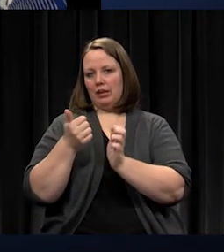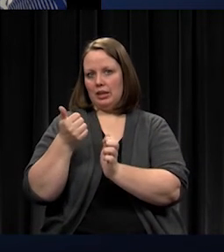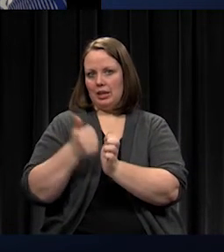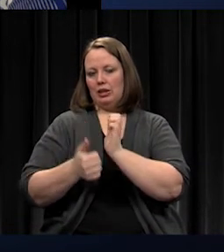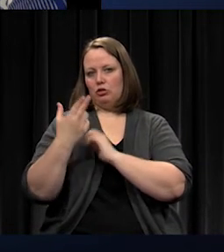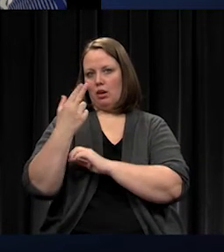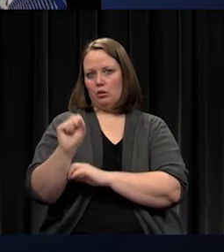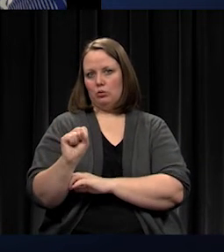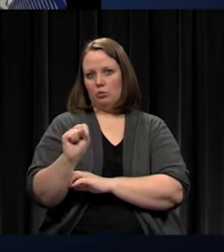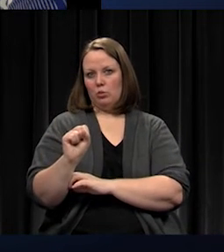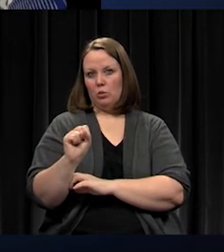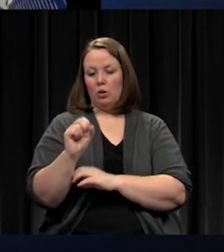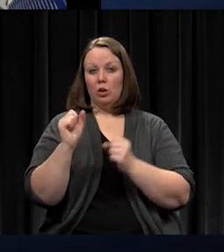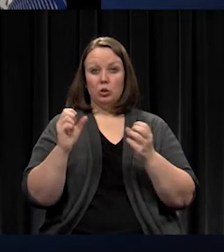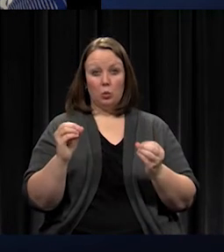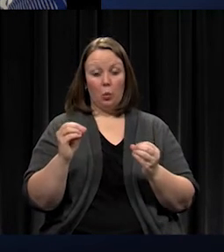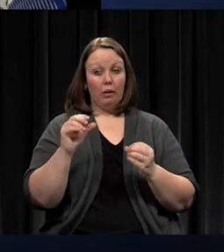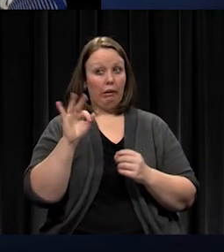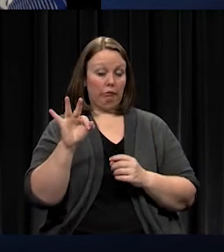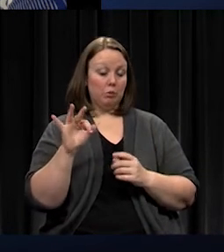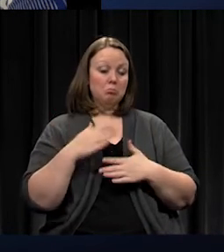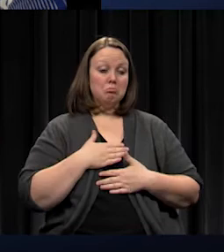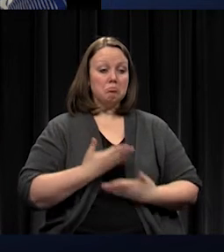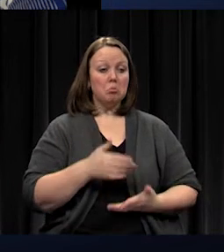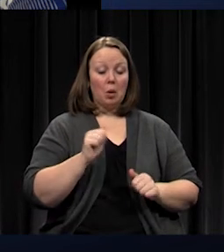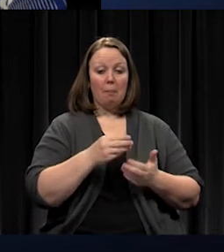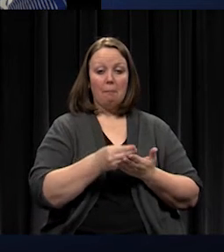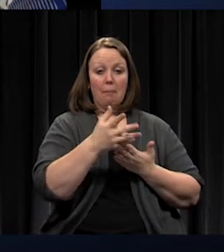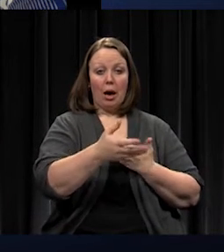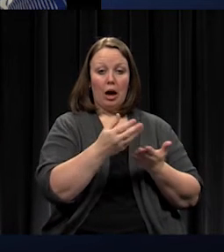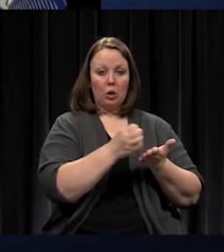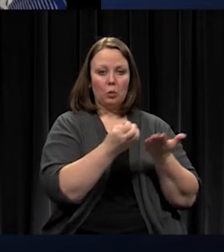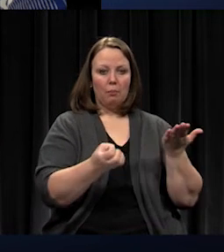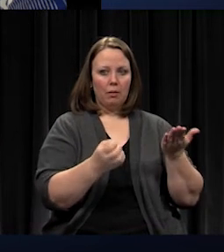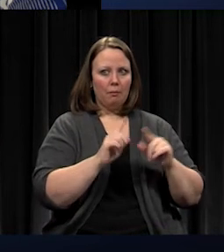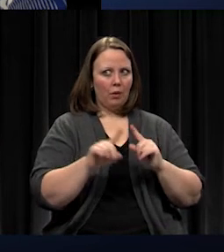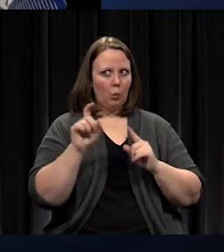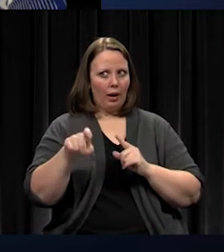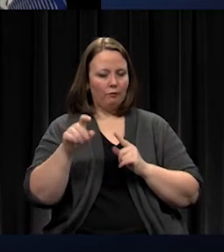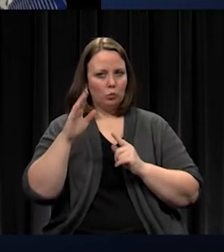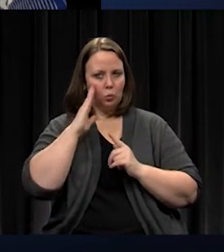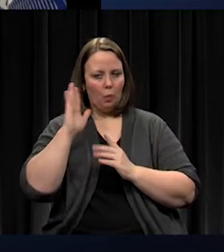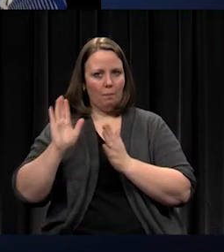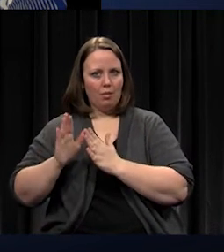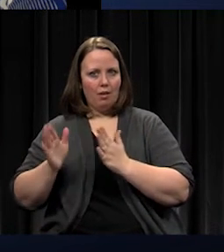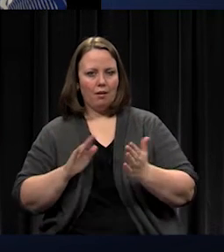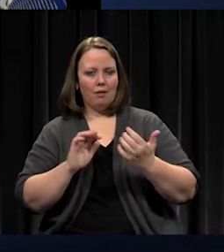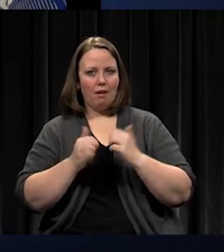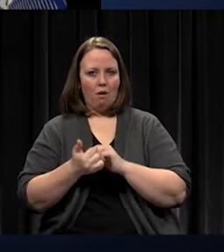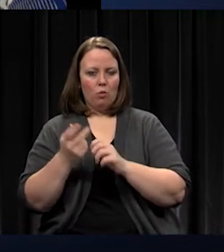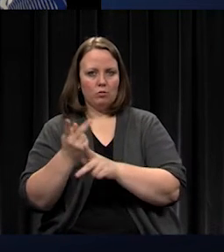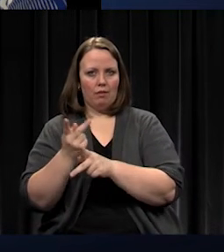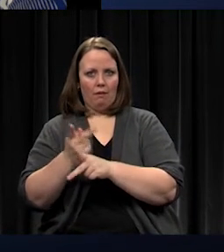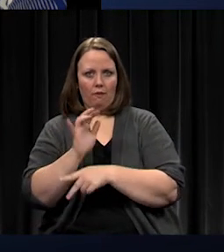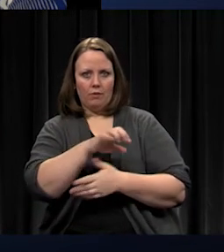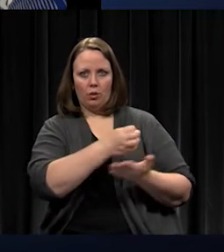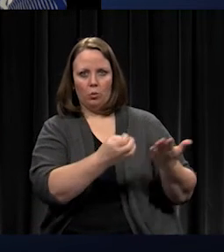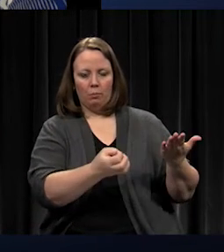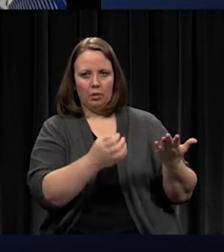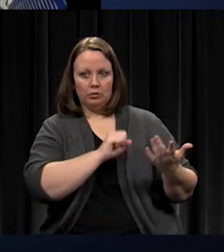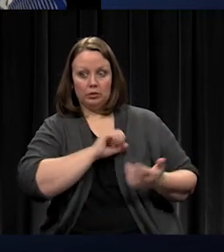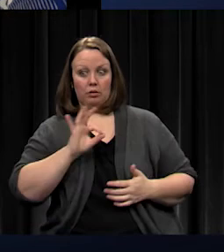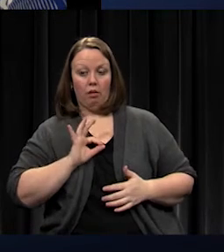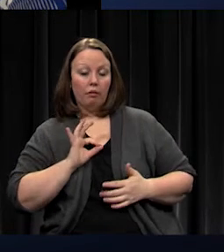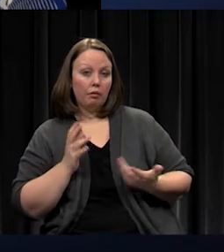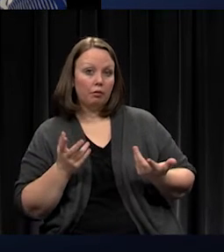definitely have to have a plan for how do we staff that. And if we look at that staffing plan, then it starts to compete with all staffing plans of do we need